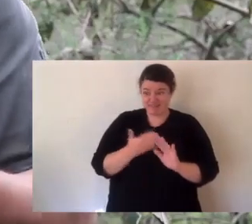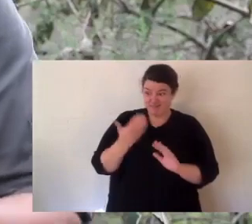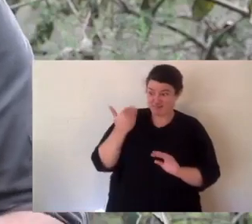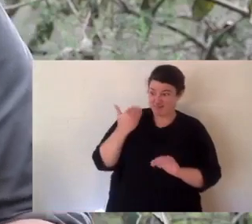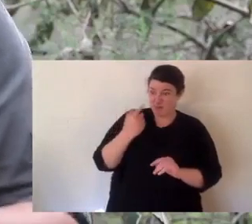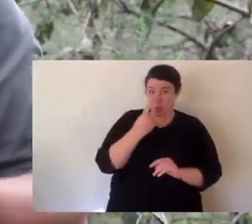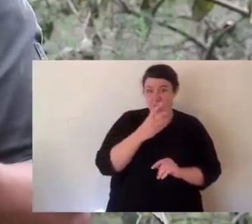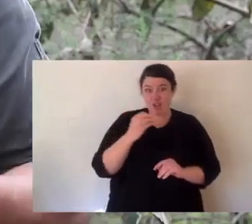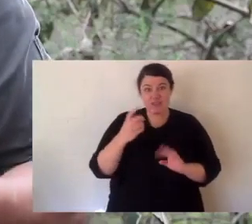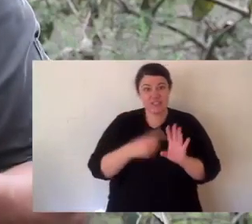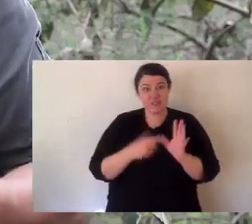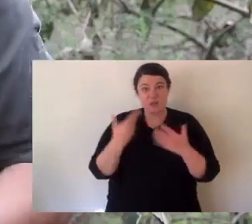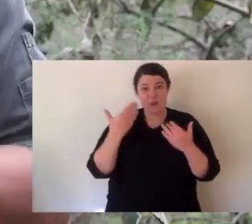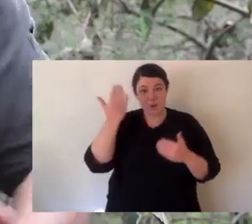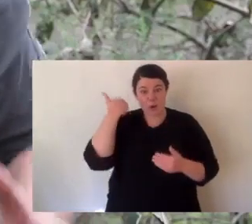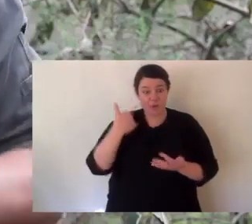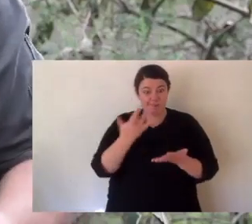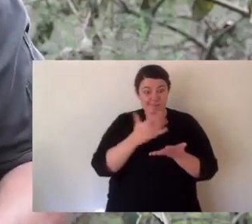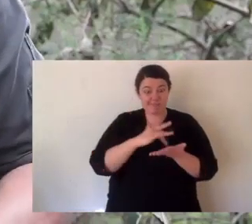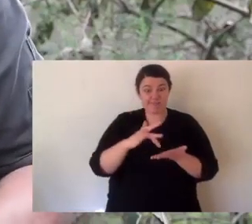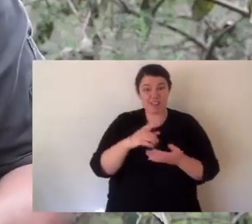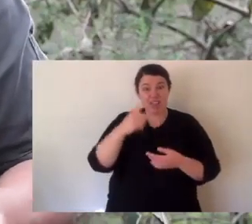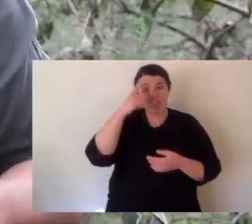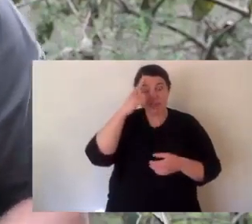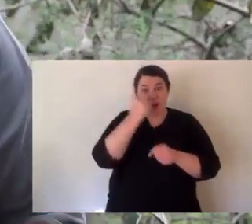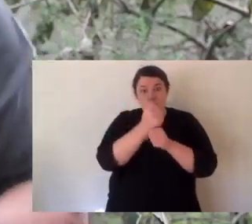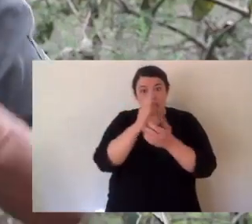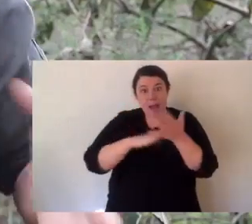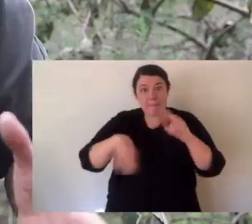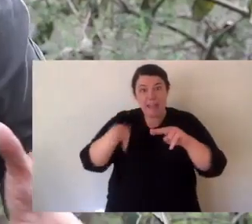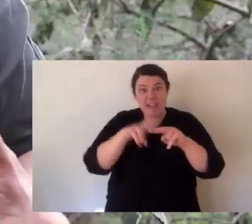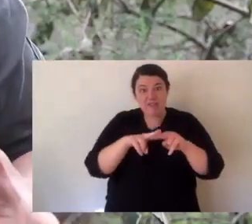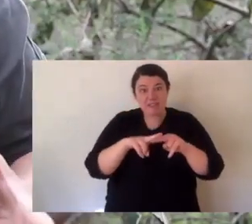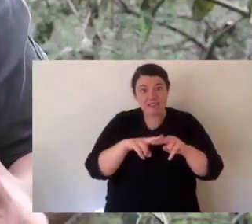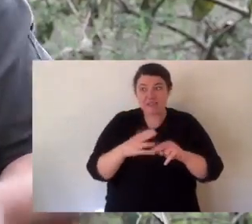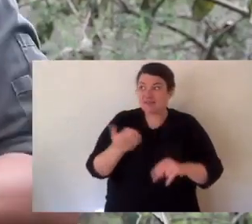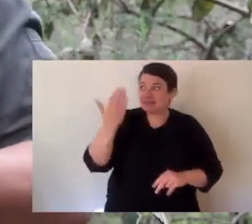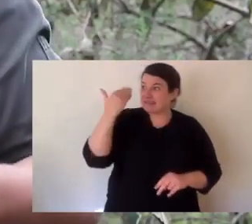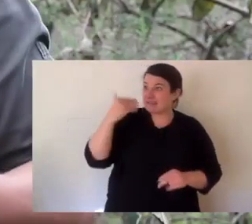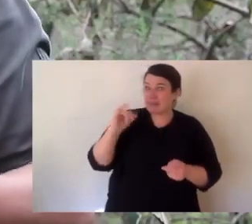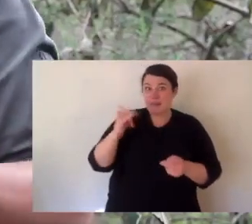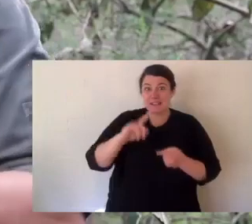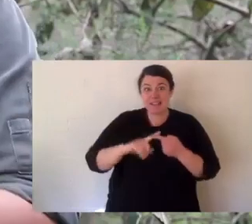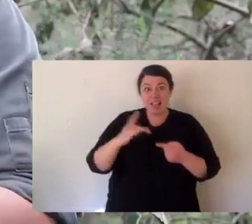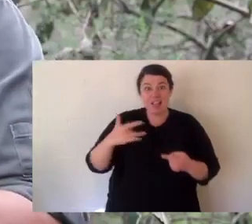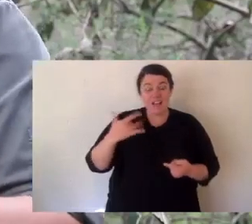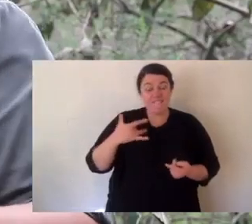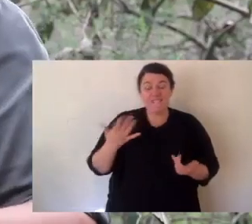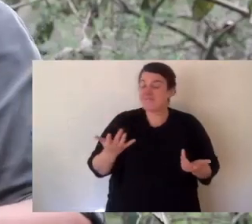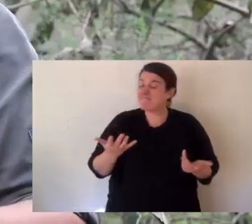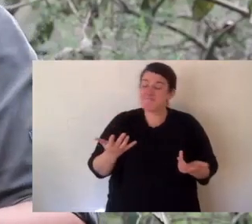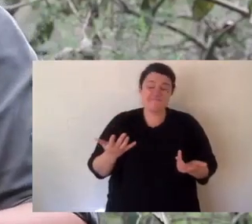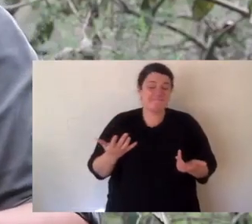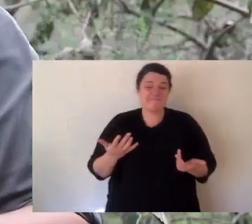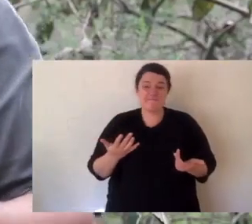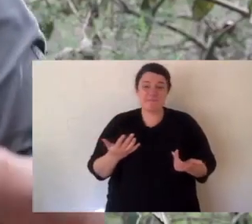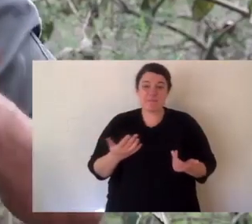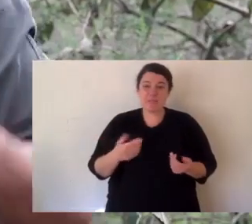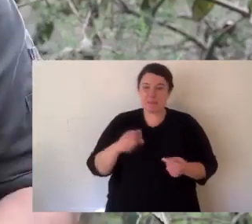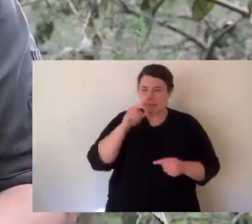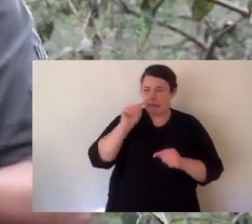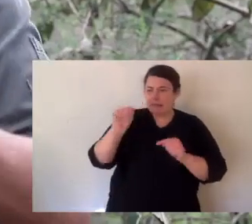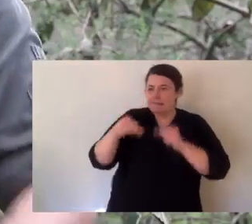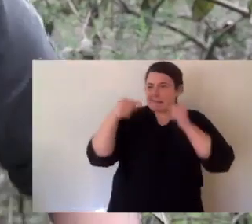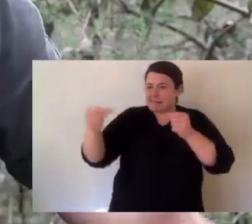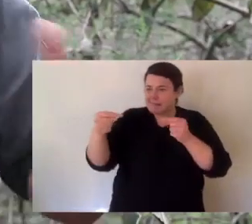that was here only a hundred years ago. That's not too long ago. Think about your nan or your pop or old people that you, only a couple of generations ago,